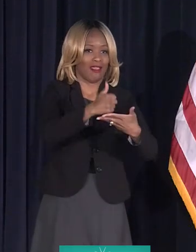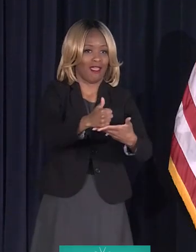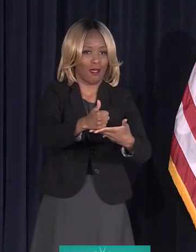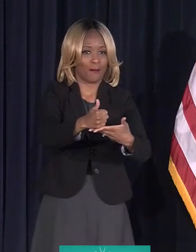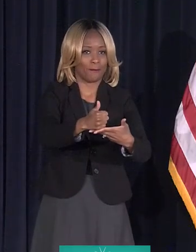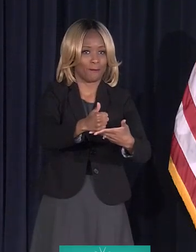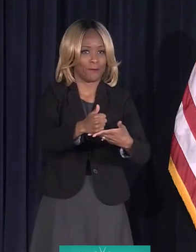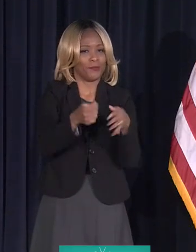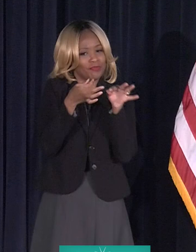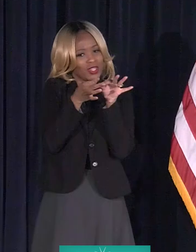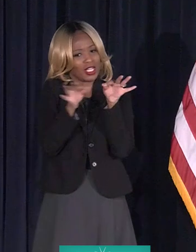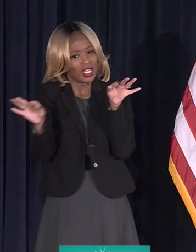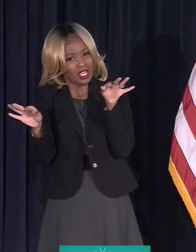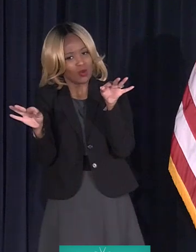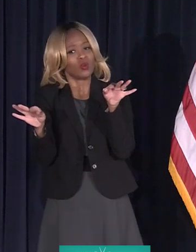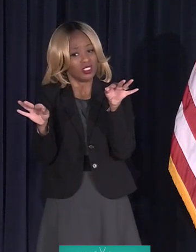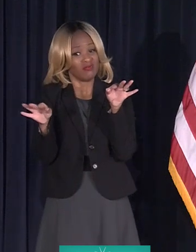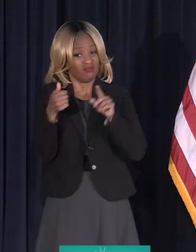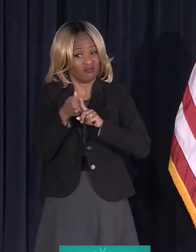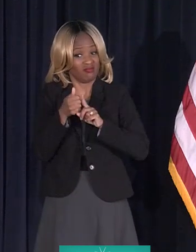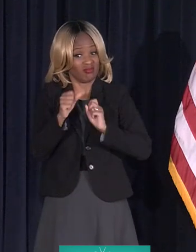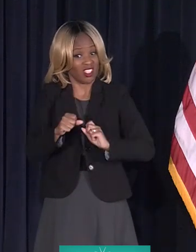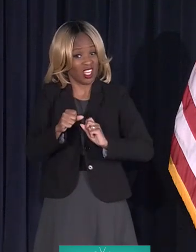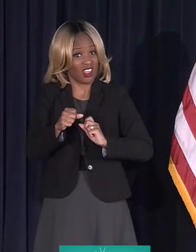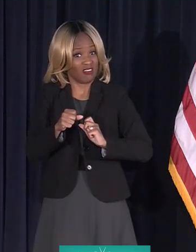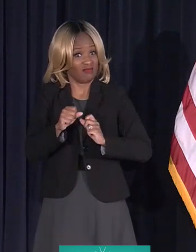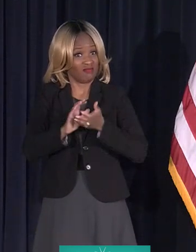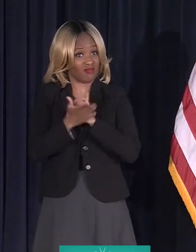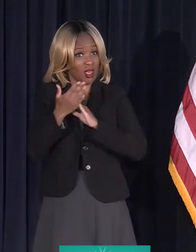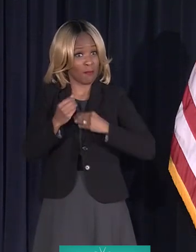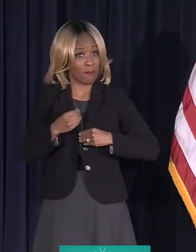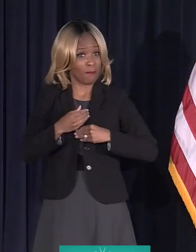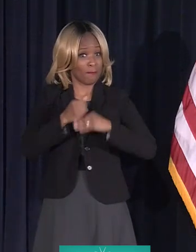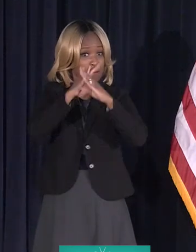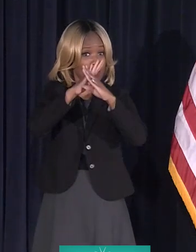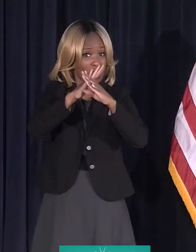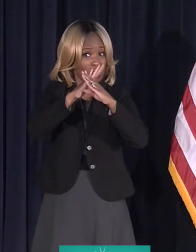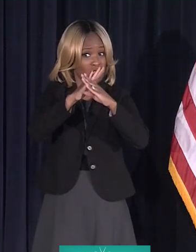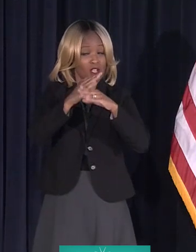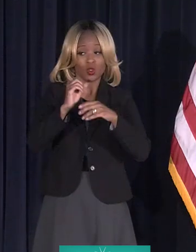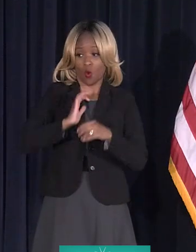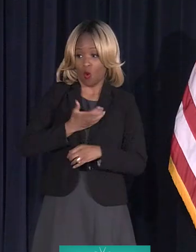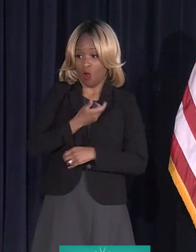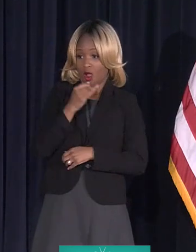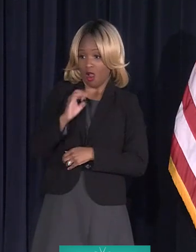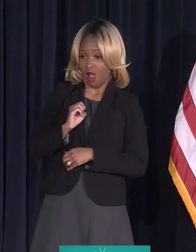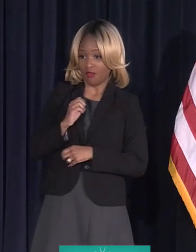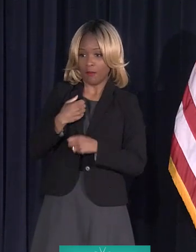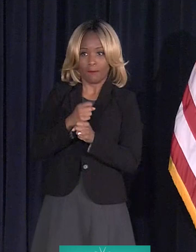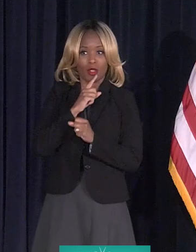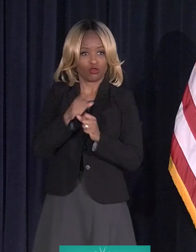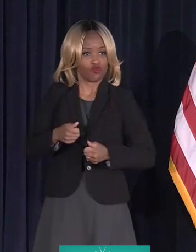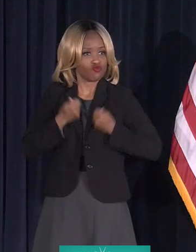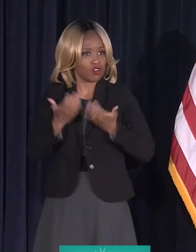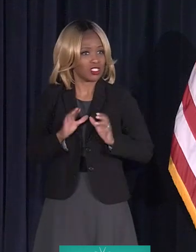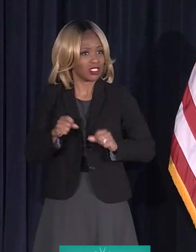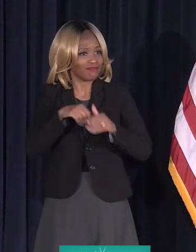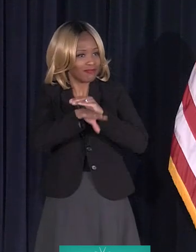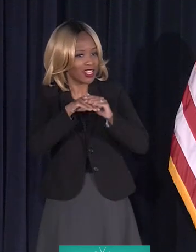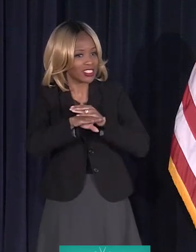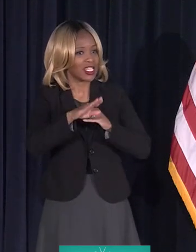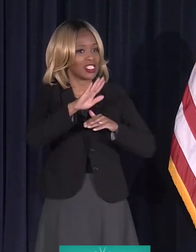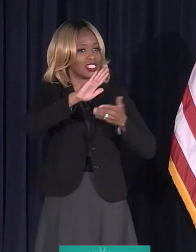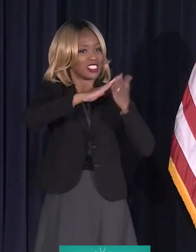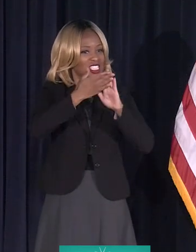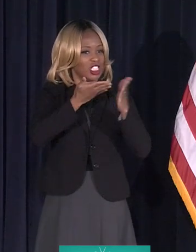Language also poses a barrier for residents. So in our office, we make sure that residents can access city services in their